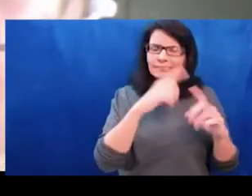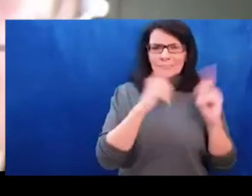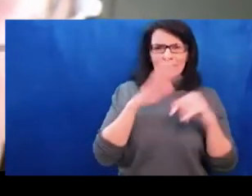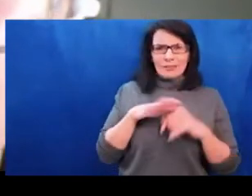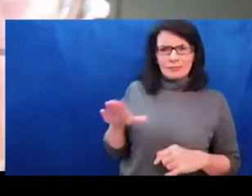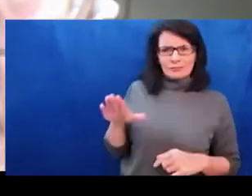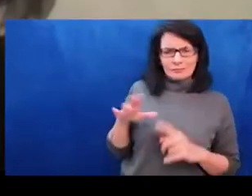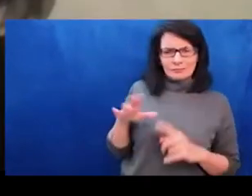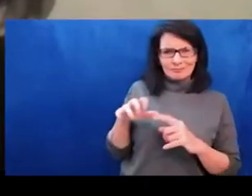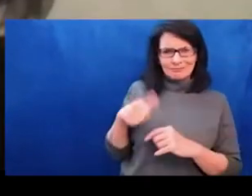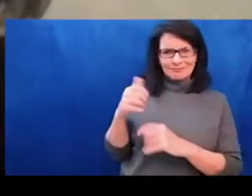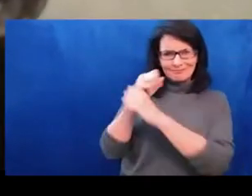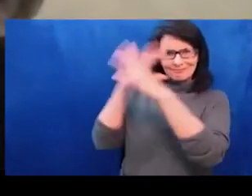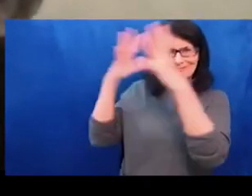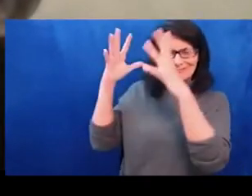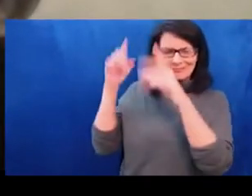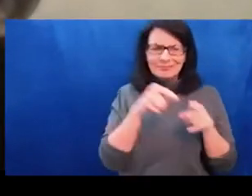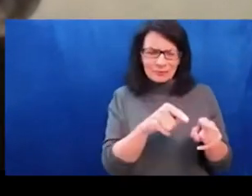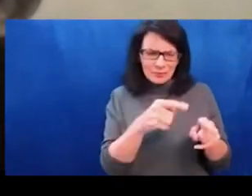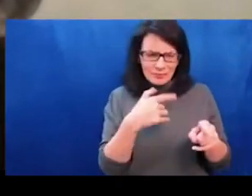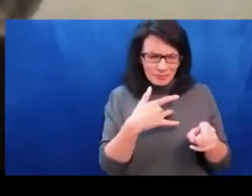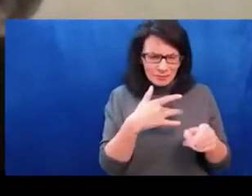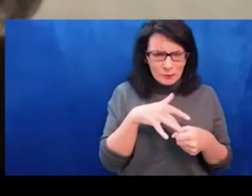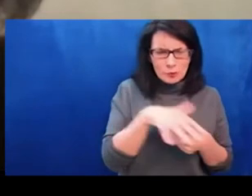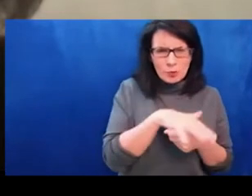Yeah, I think so. Okay.